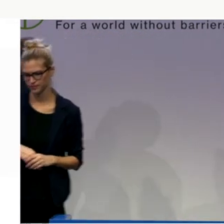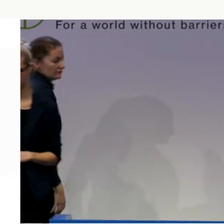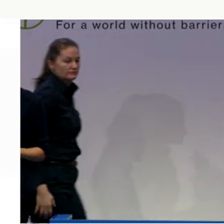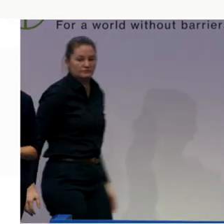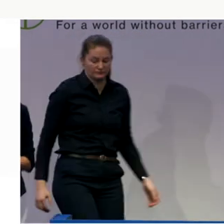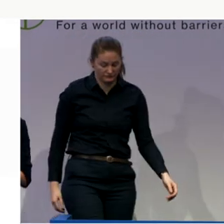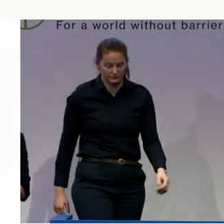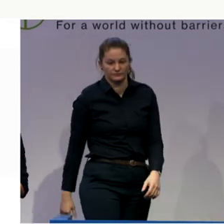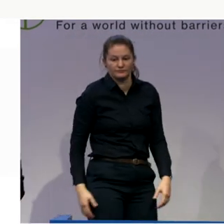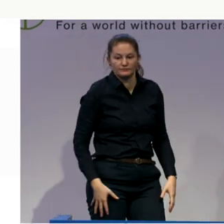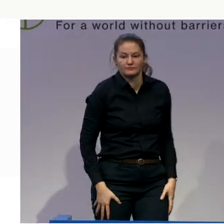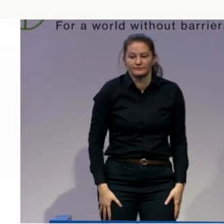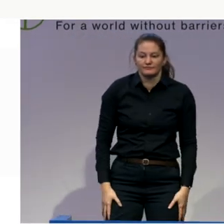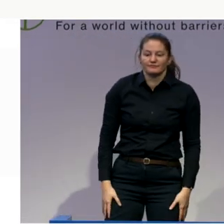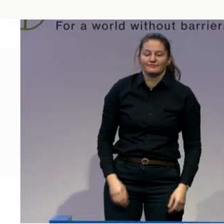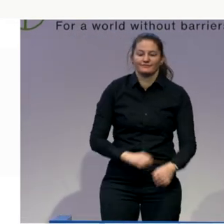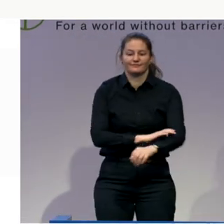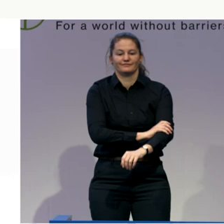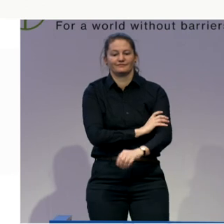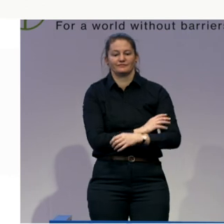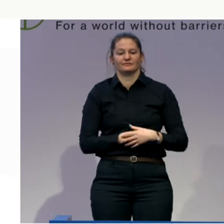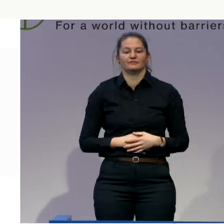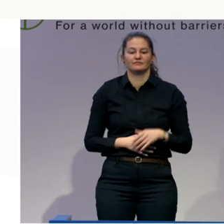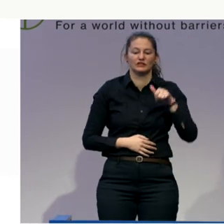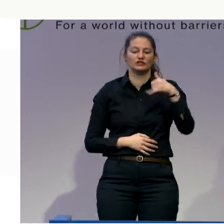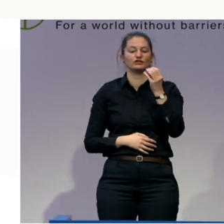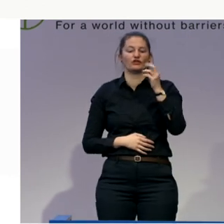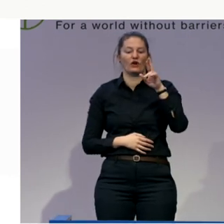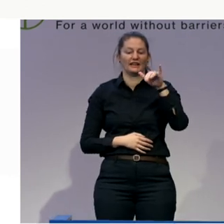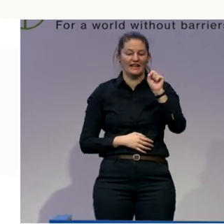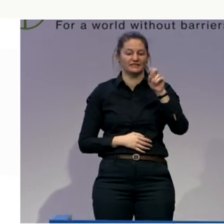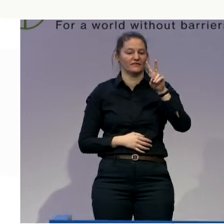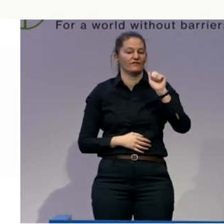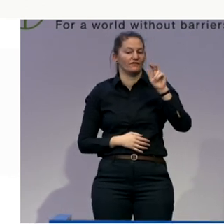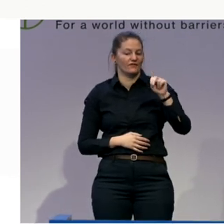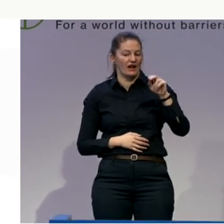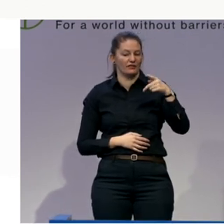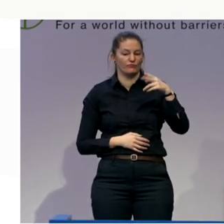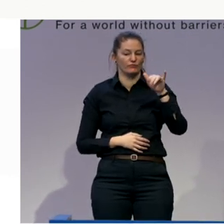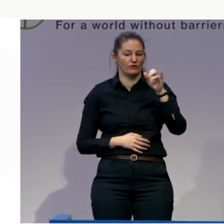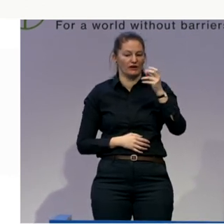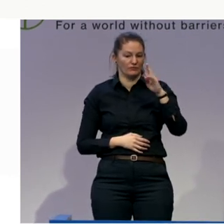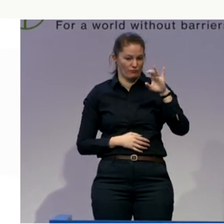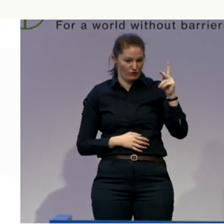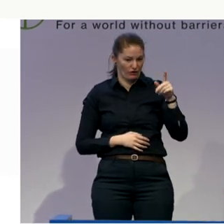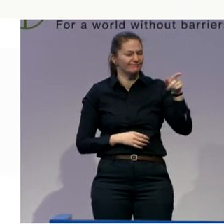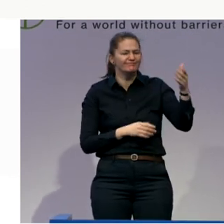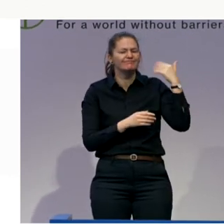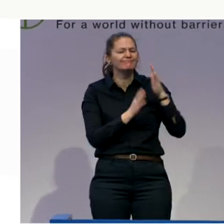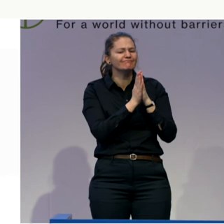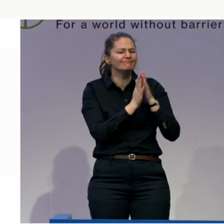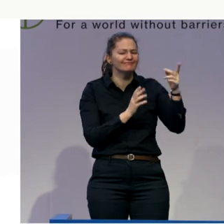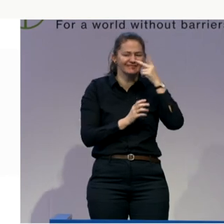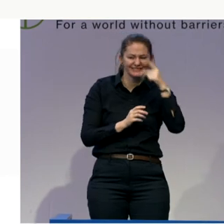who you are and where you've been and what you're doing and how that fits in with what Germain and Tom have been telling us?